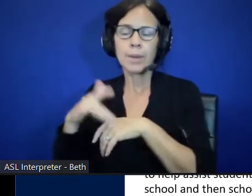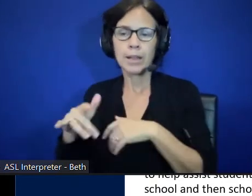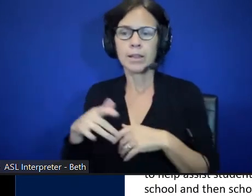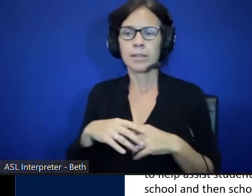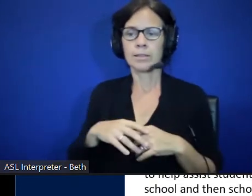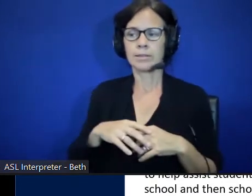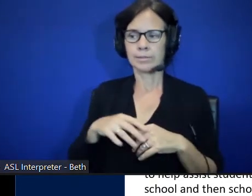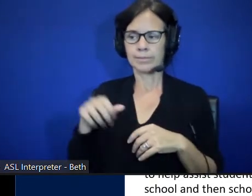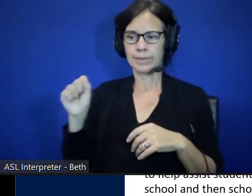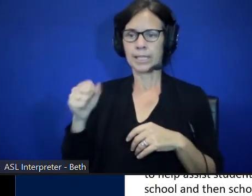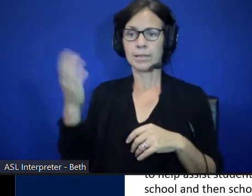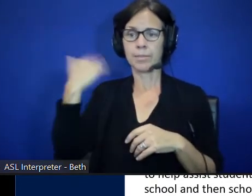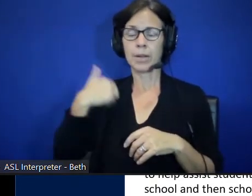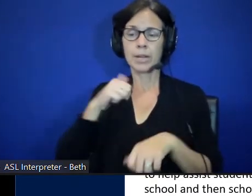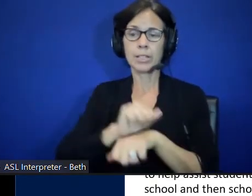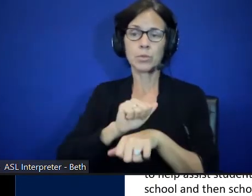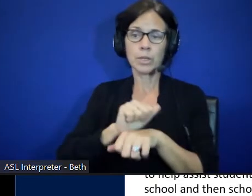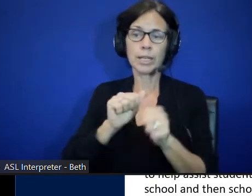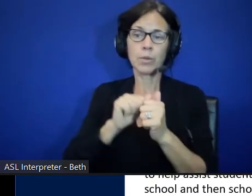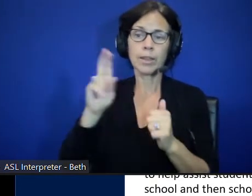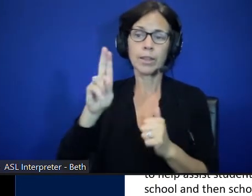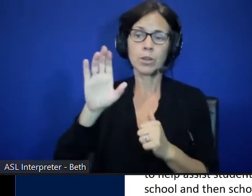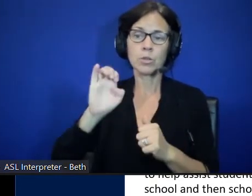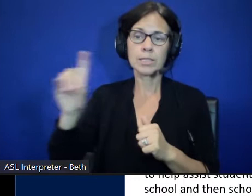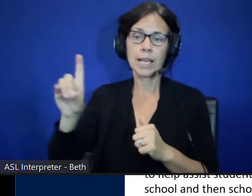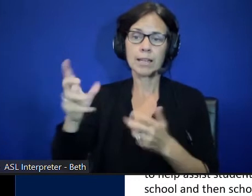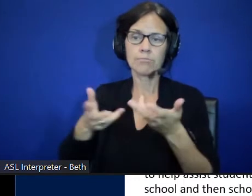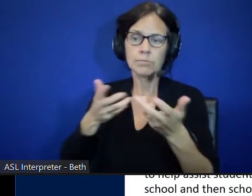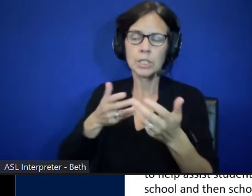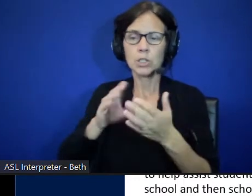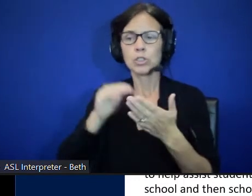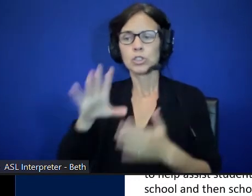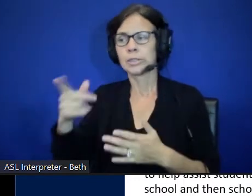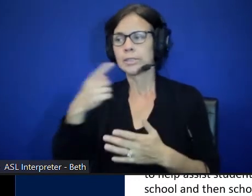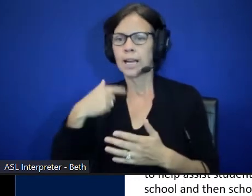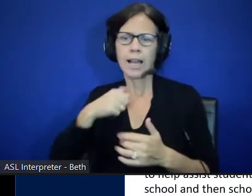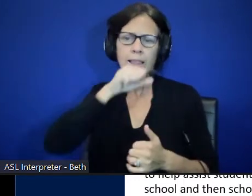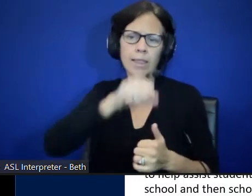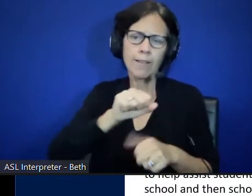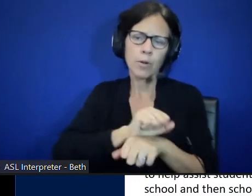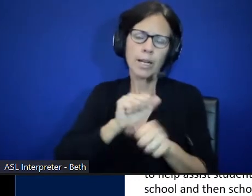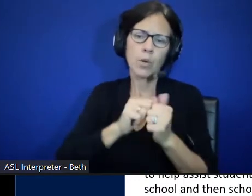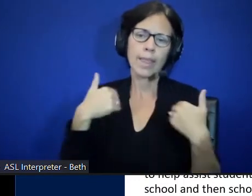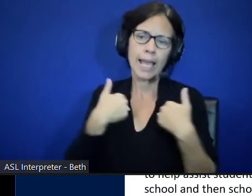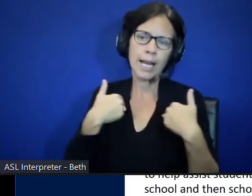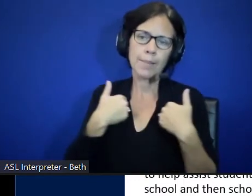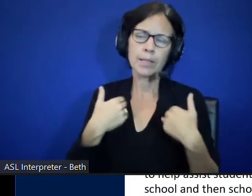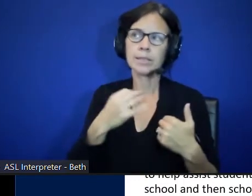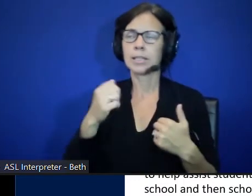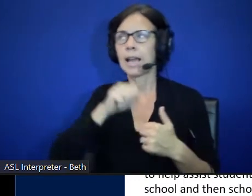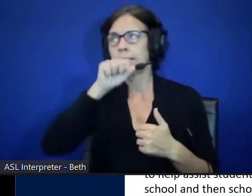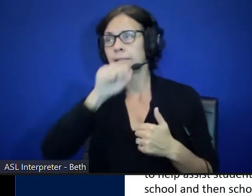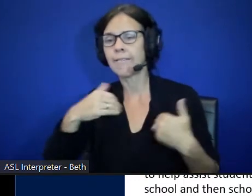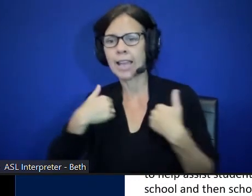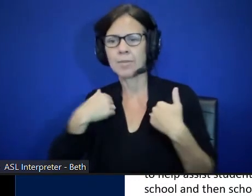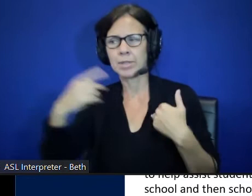working with the UCEDD students, many of them were like, I love working with animals and I love animals. And, you know, they knew